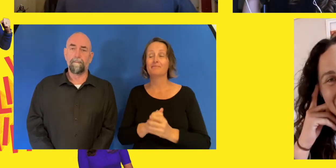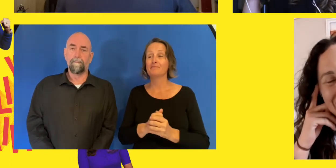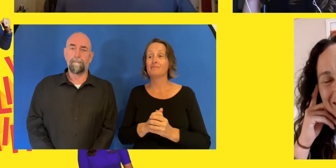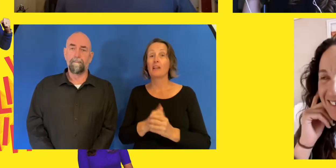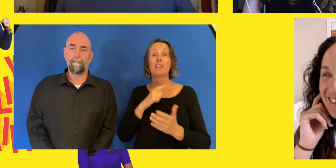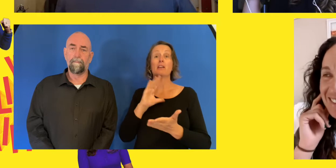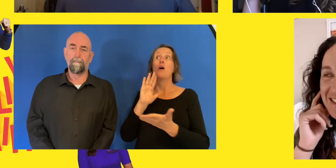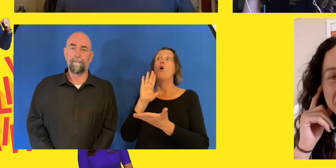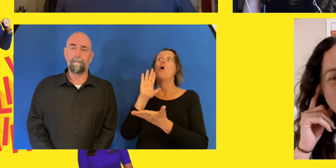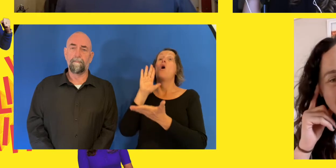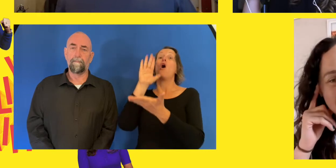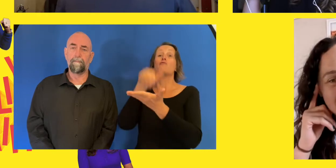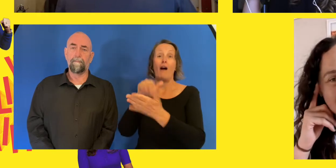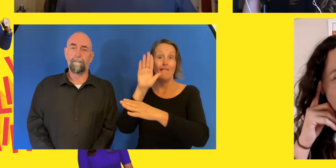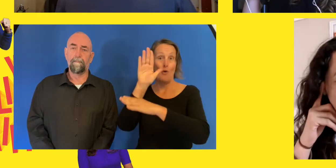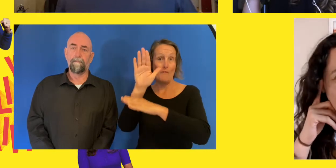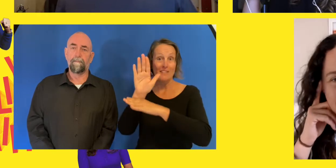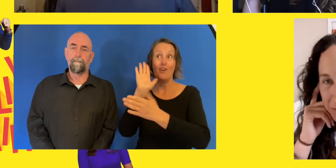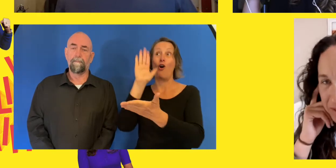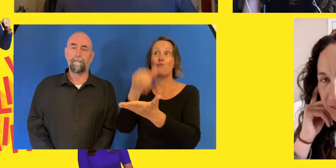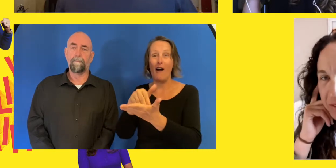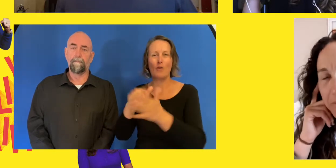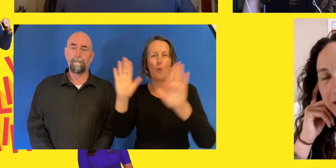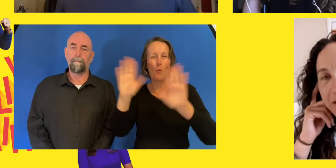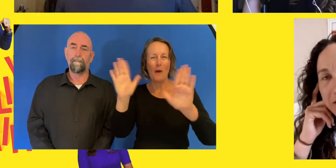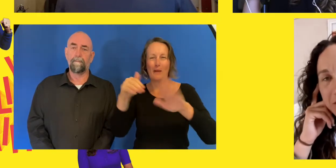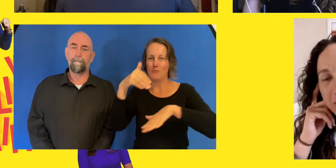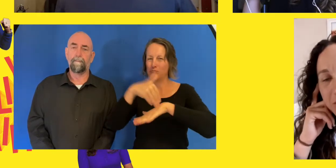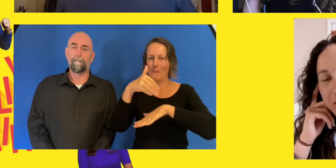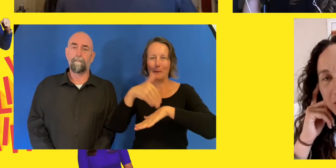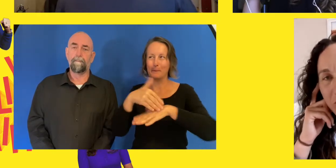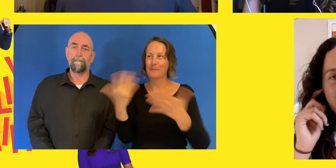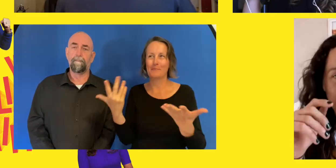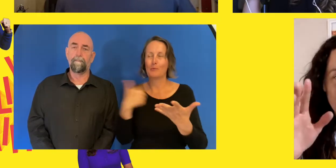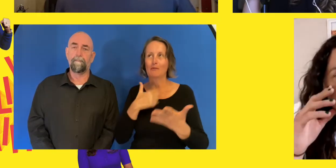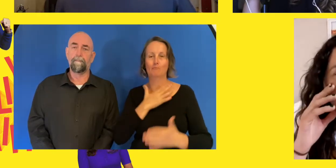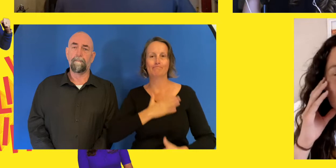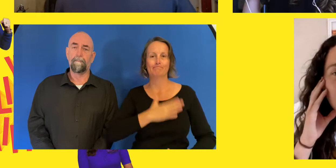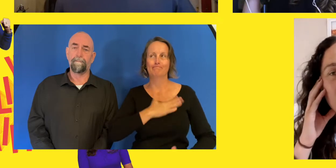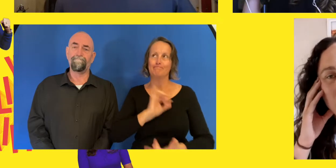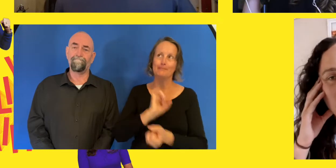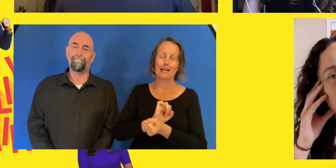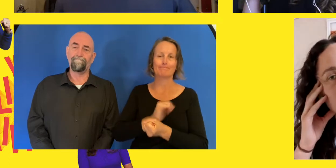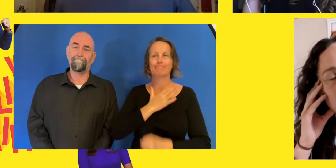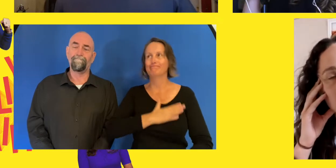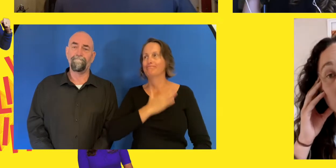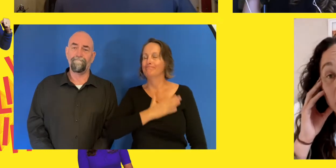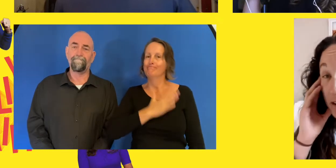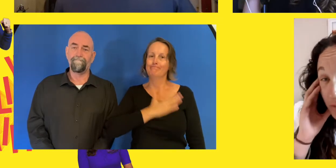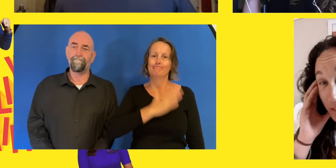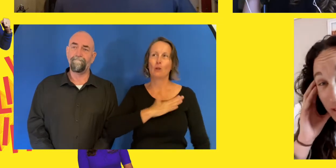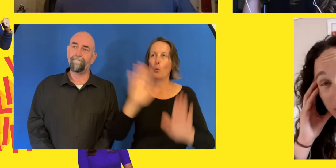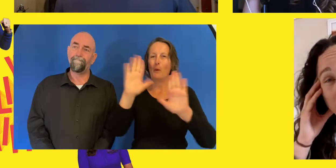We can't change the weather. We just have to deal with it, make the best of it. So a lot of weather kind of disrupted our training start